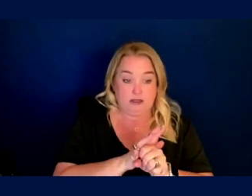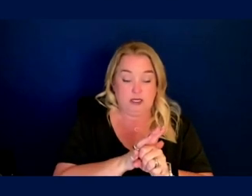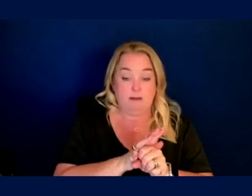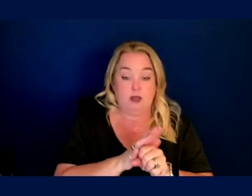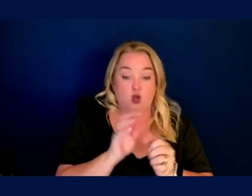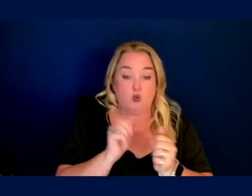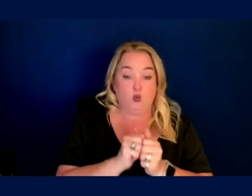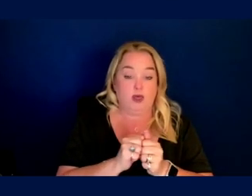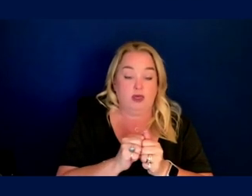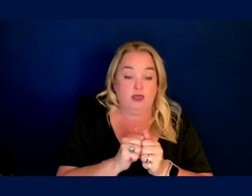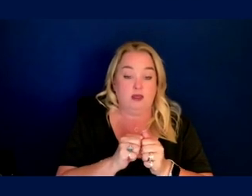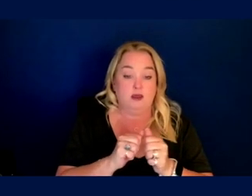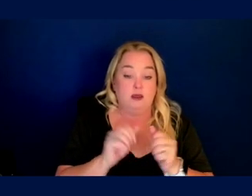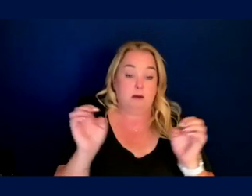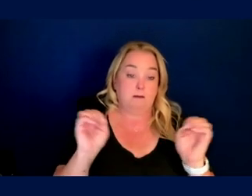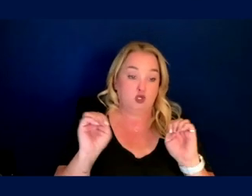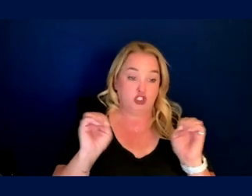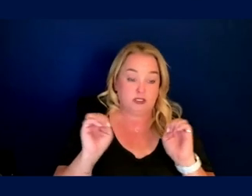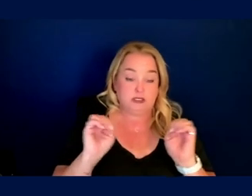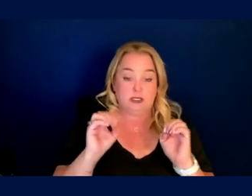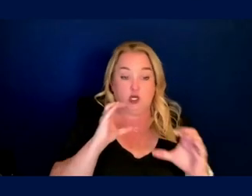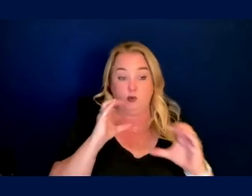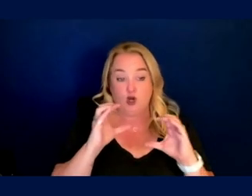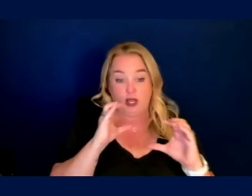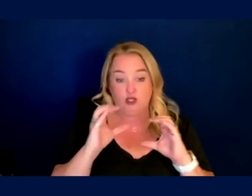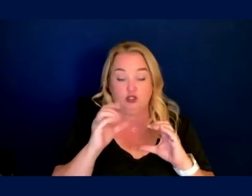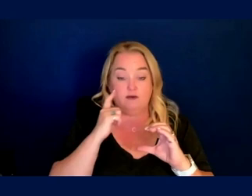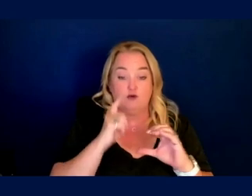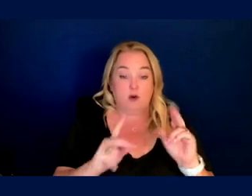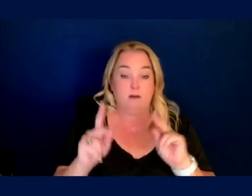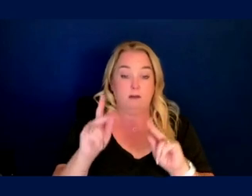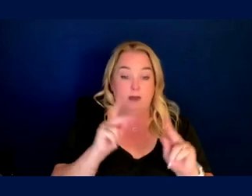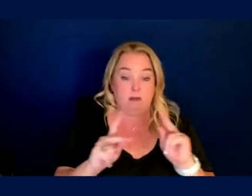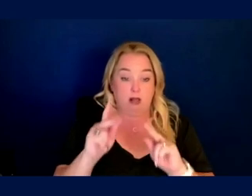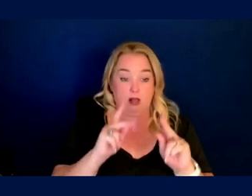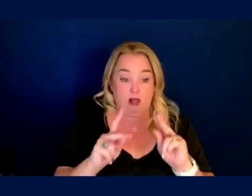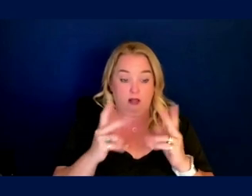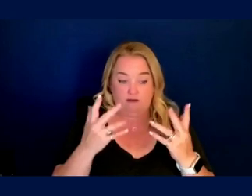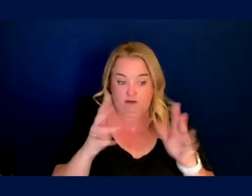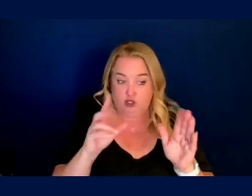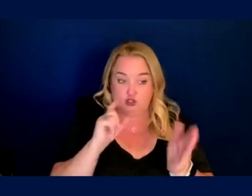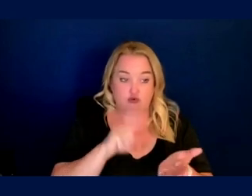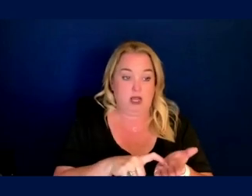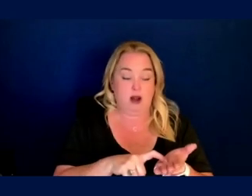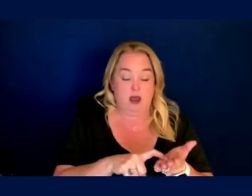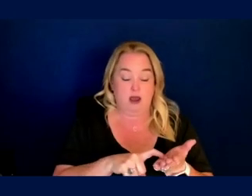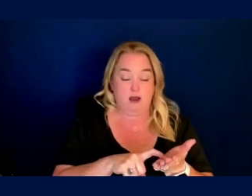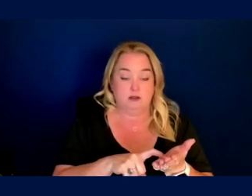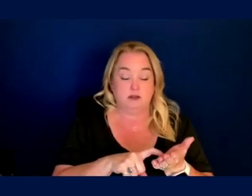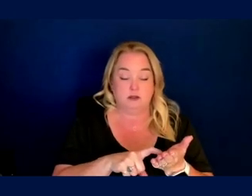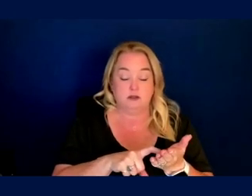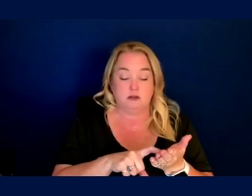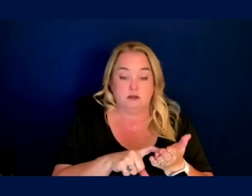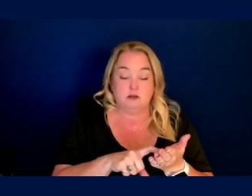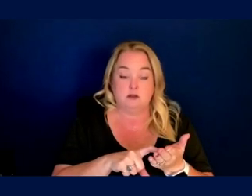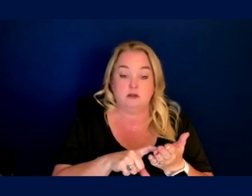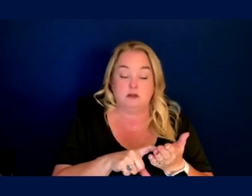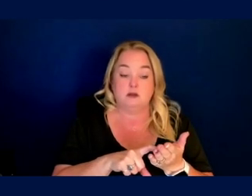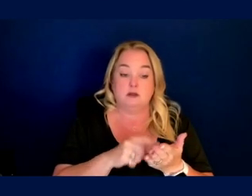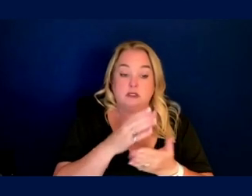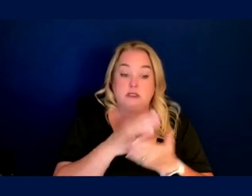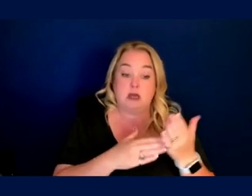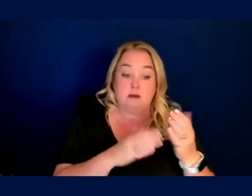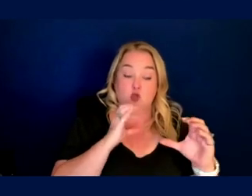for emergency purposes for public audiences has been discovered. And these communications that we have